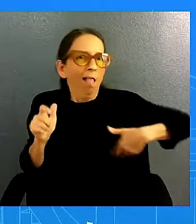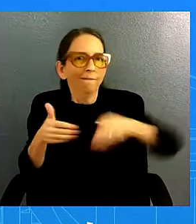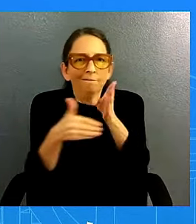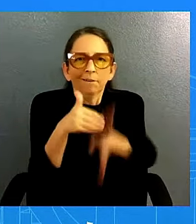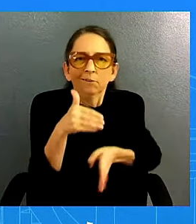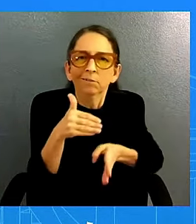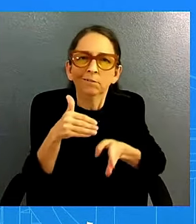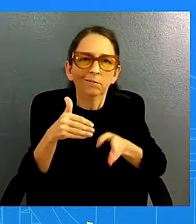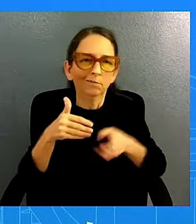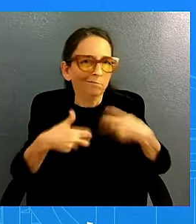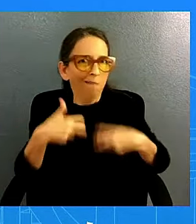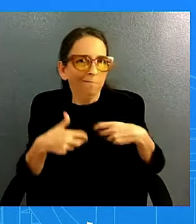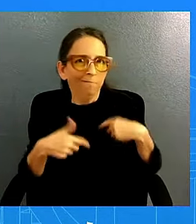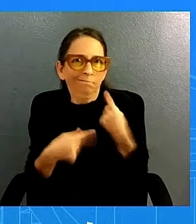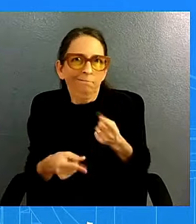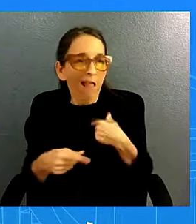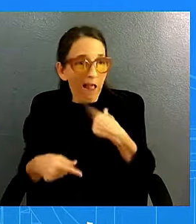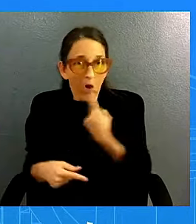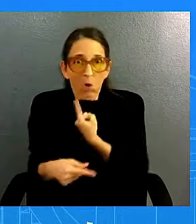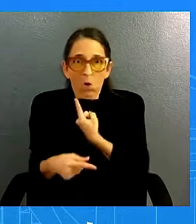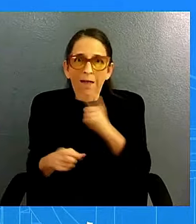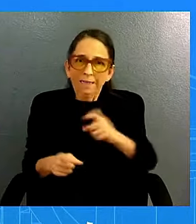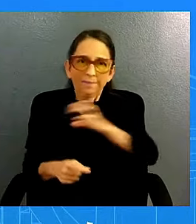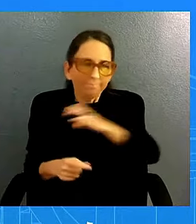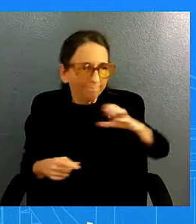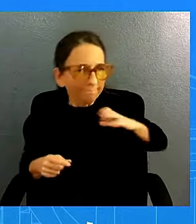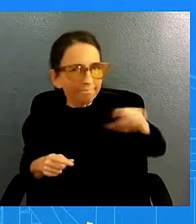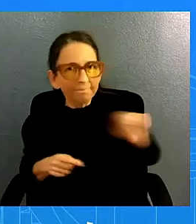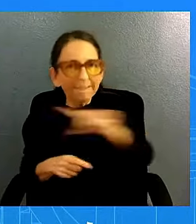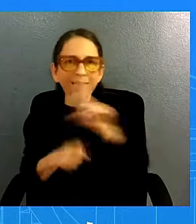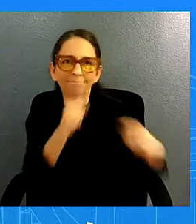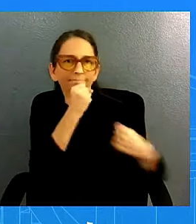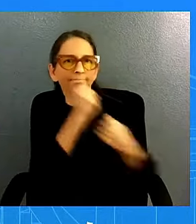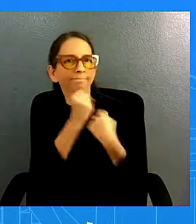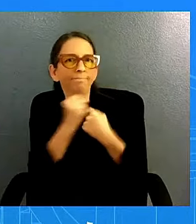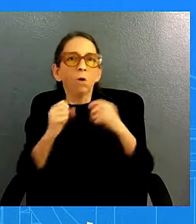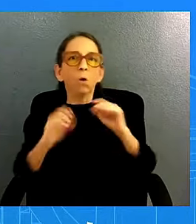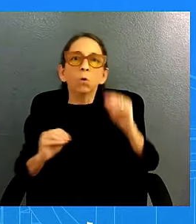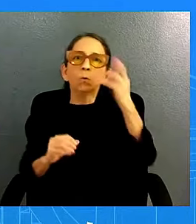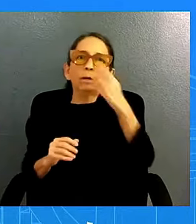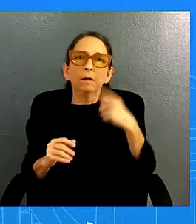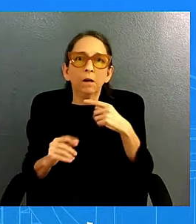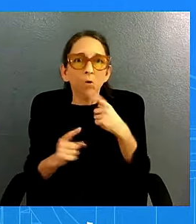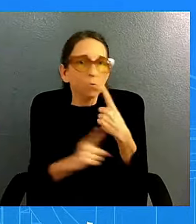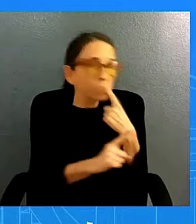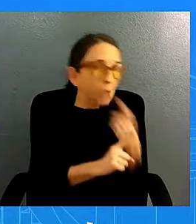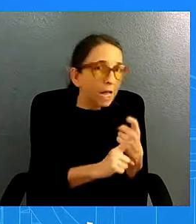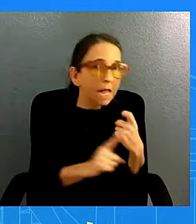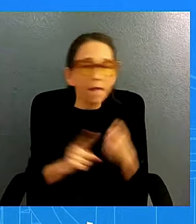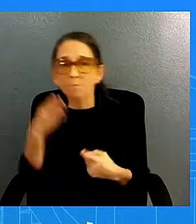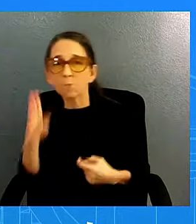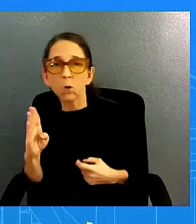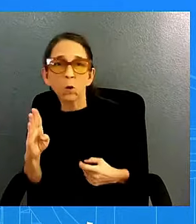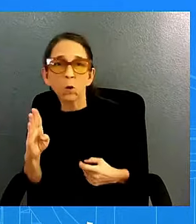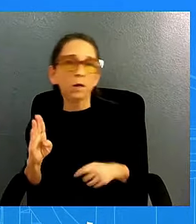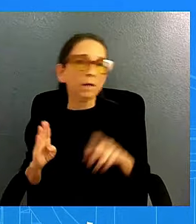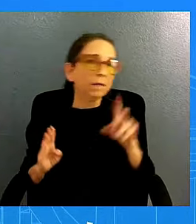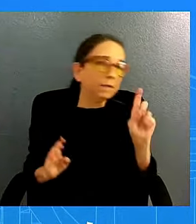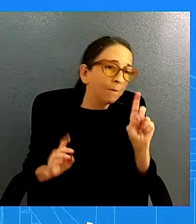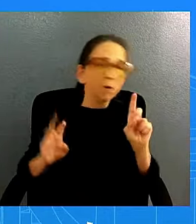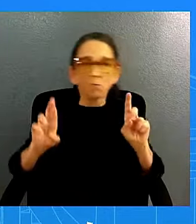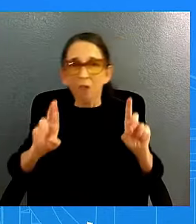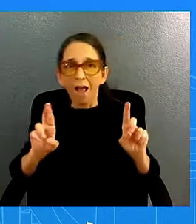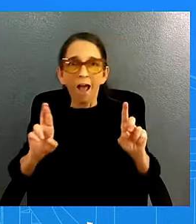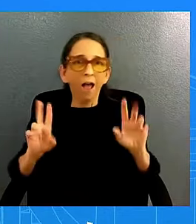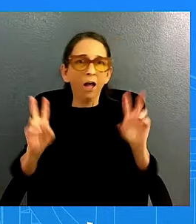with us and there is zero reason why this should be a red or a blue or a d or an r issue this shortage is pervasive in states across